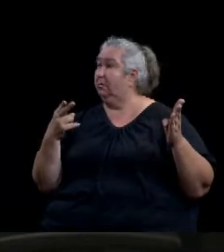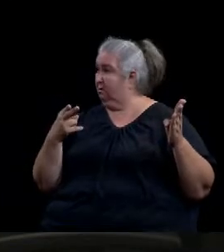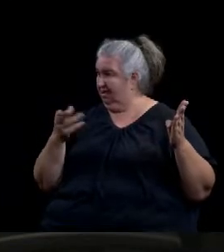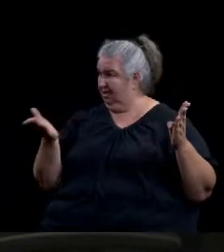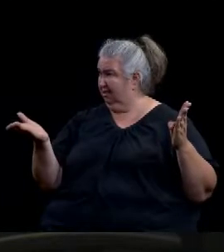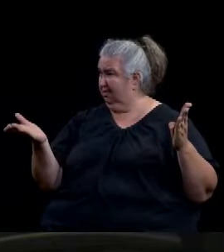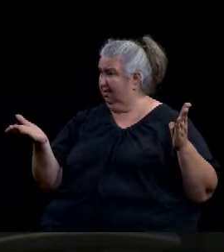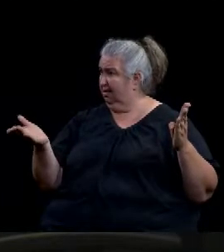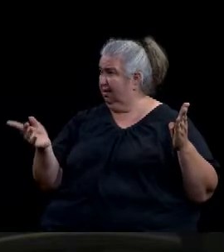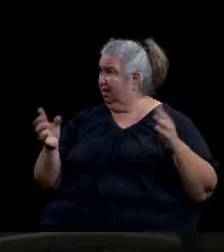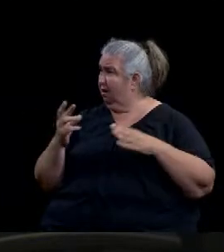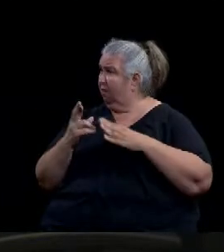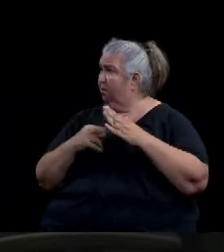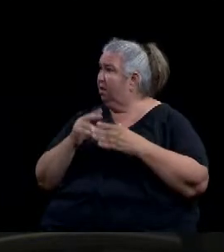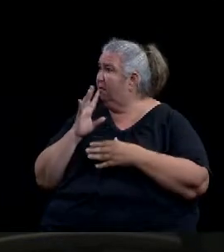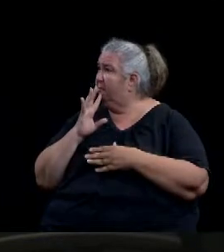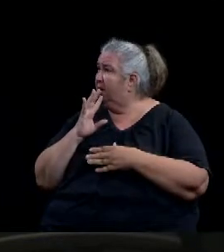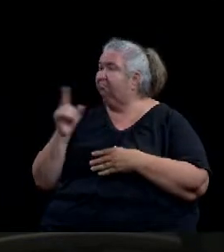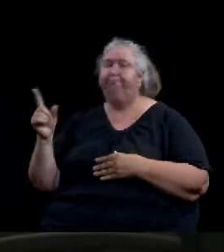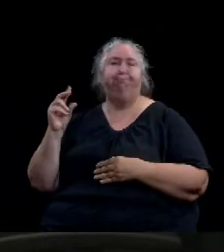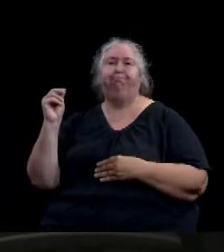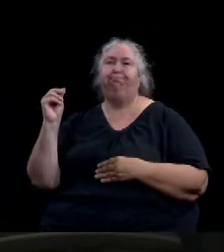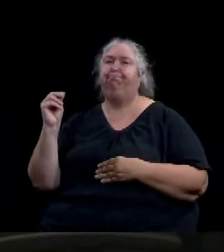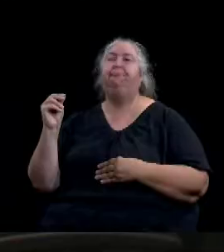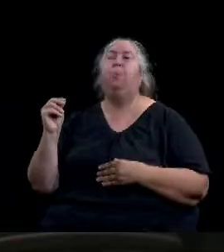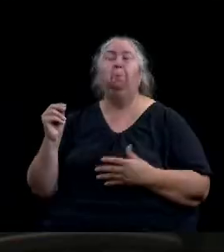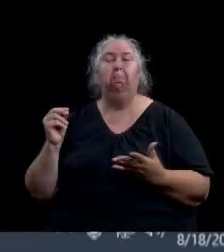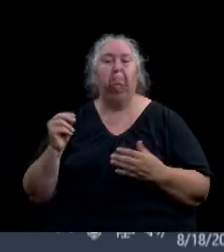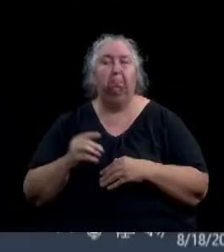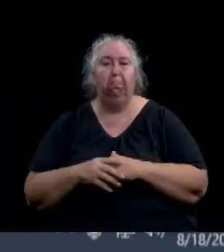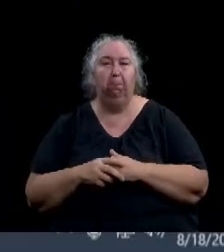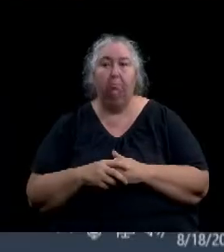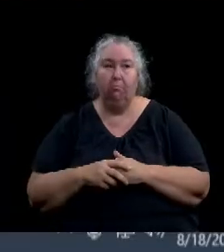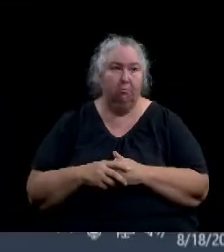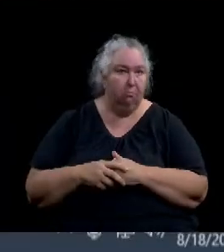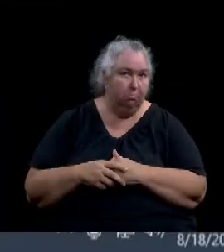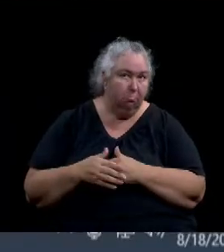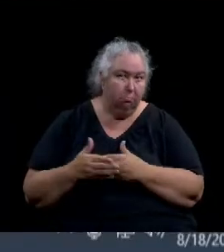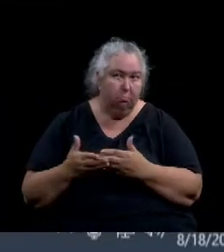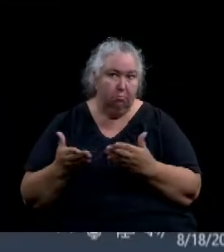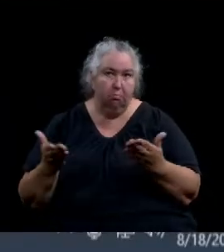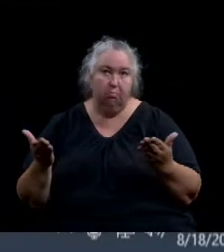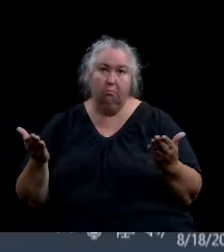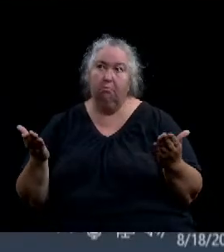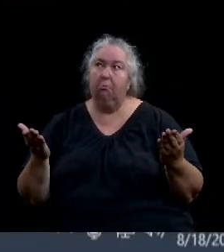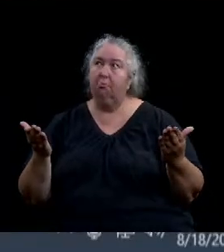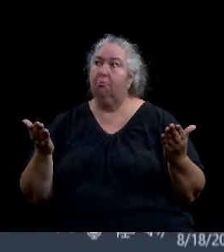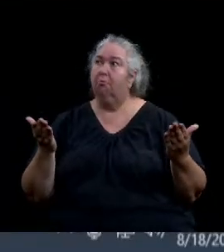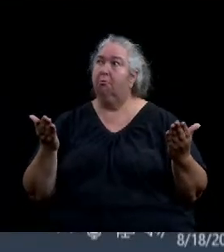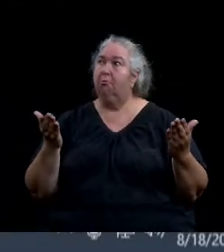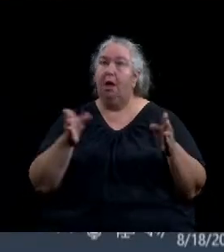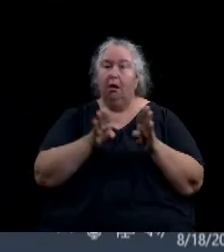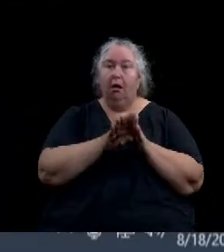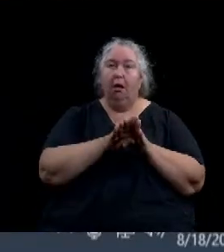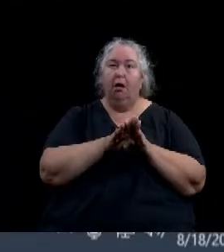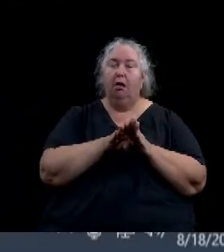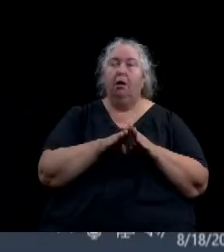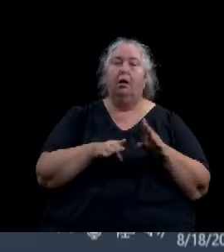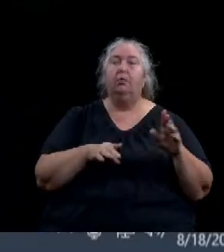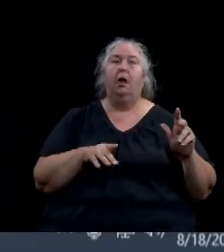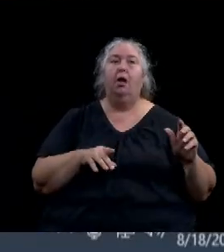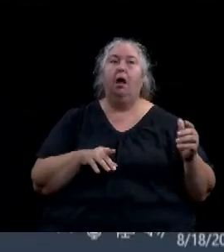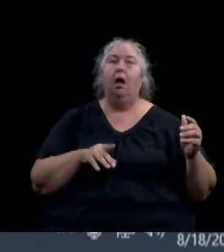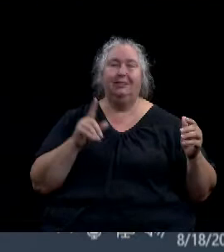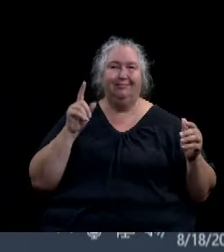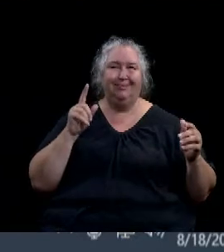sir. Okay. We'll close the public hearing. Is there a motion? I'll move from approval. I'll second it. That's fine.